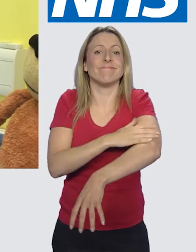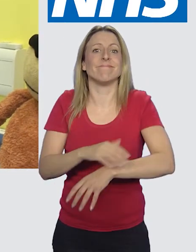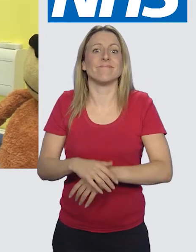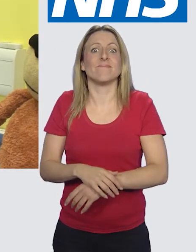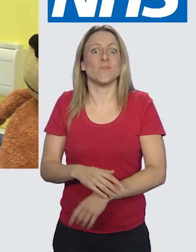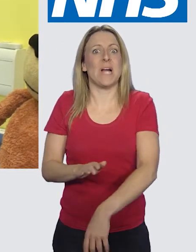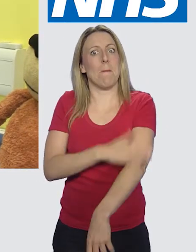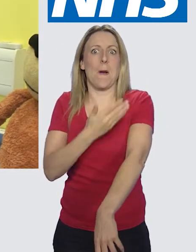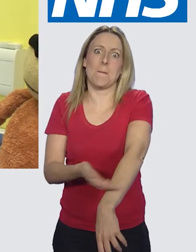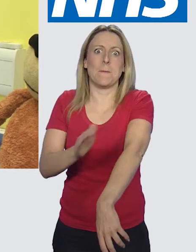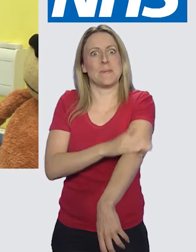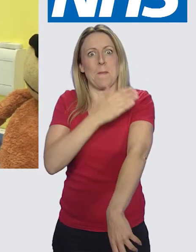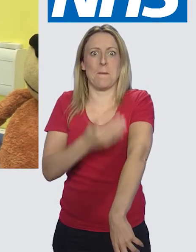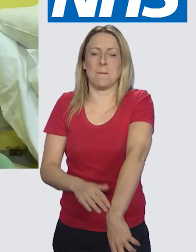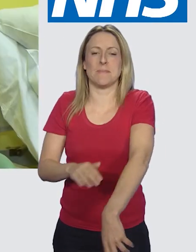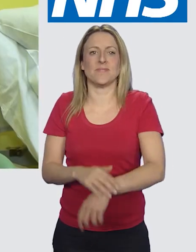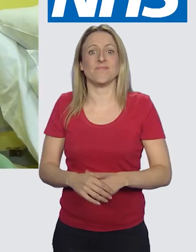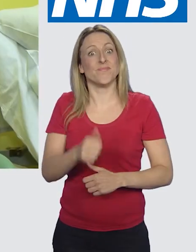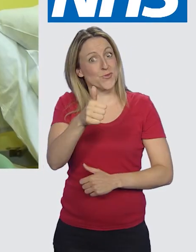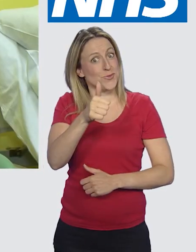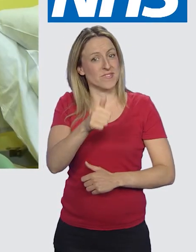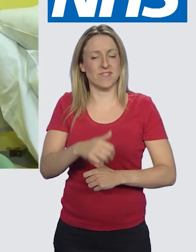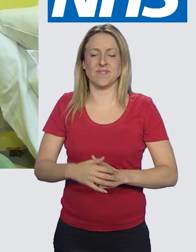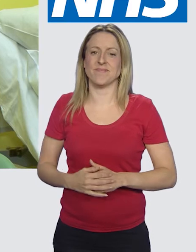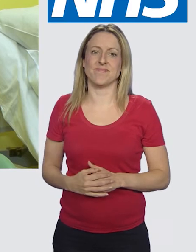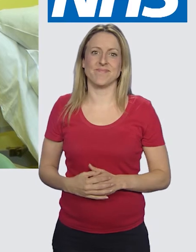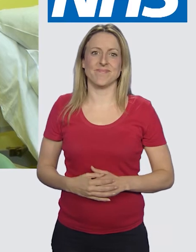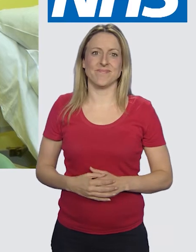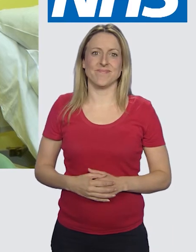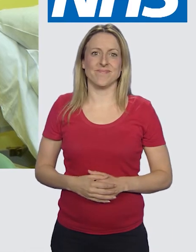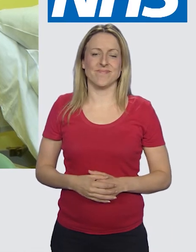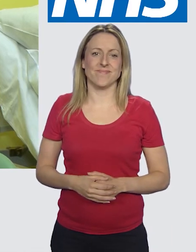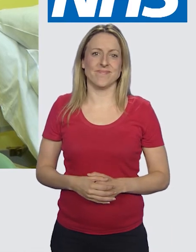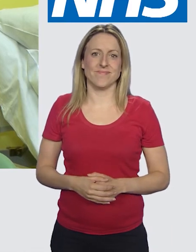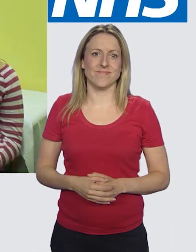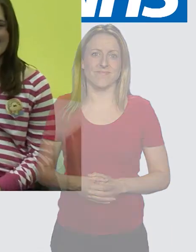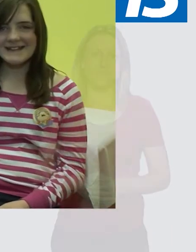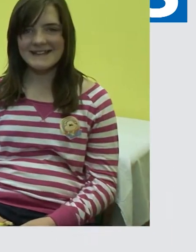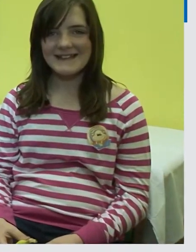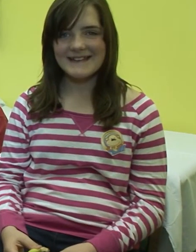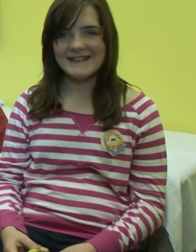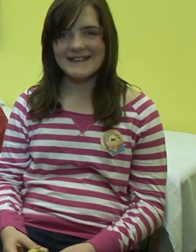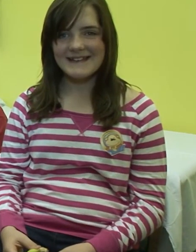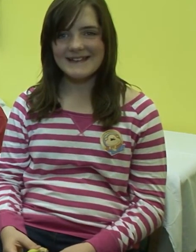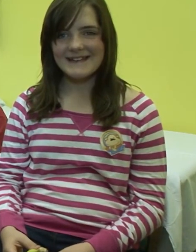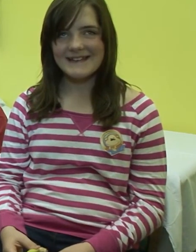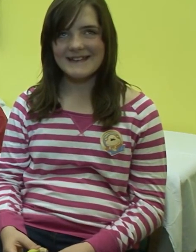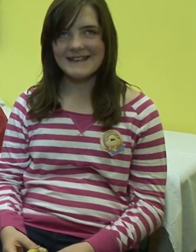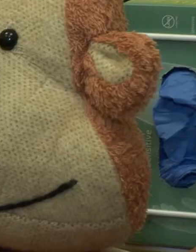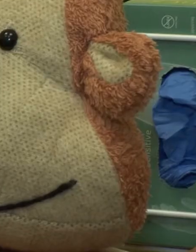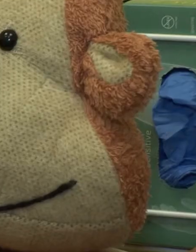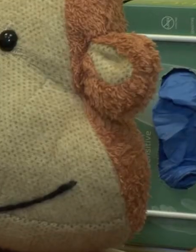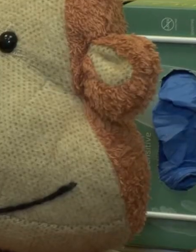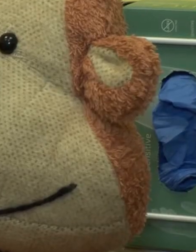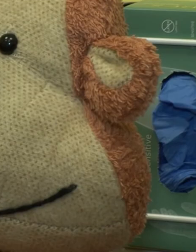in the sun, make sure you've got some sunscreen on. Slip, slap, slap! Exactly. The children smile at monkey who's sitting beside the computer on the desk.